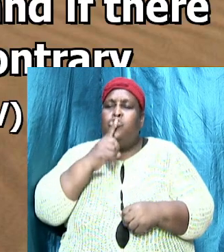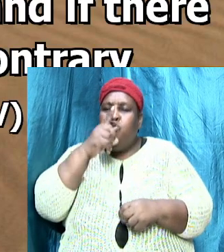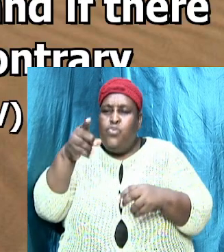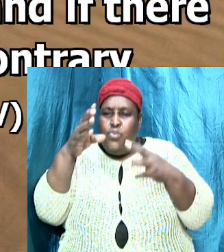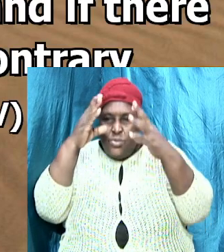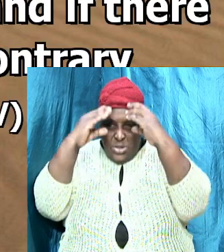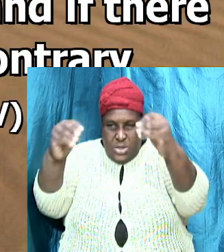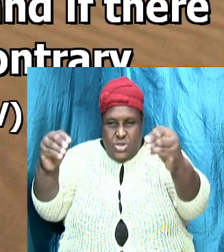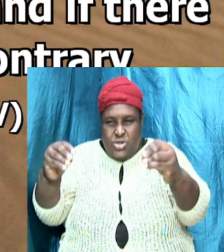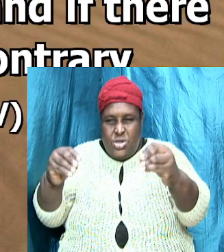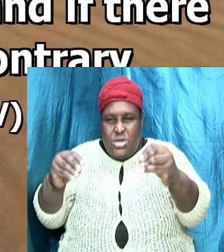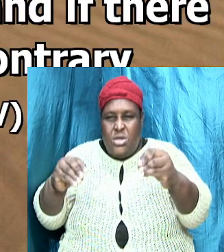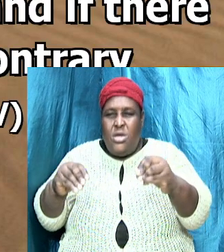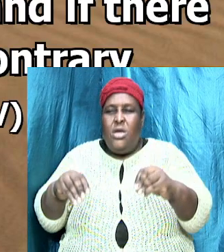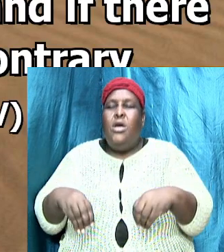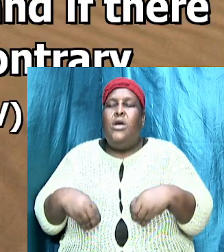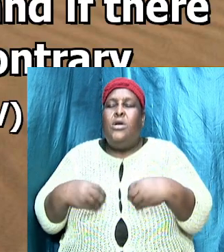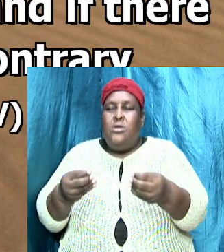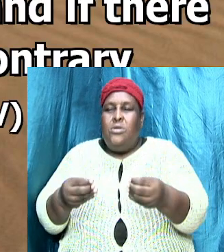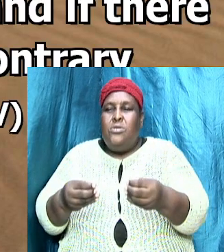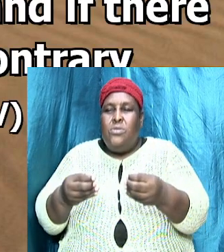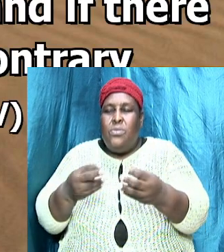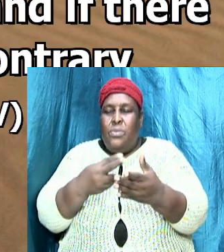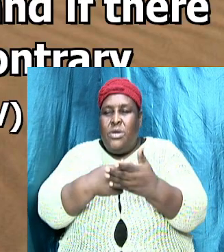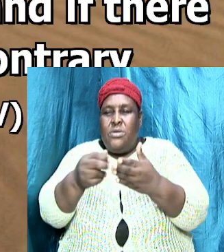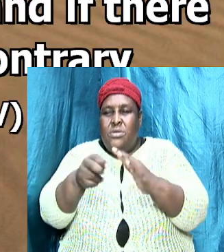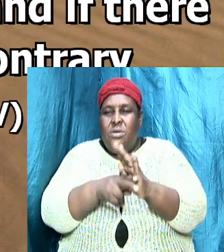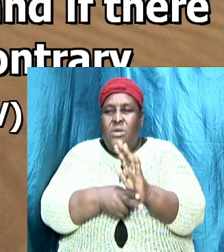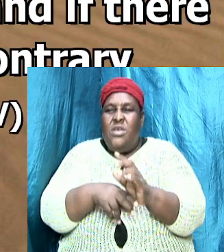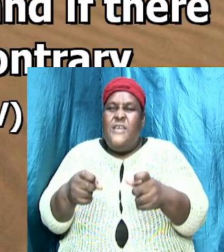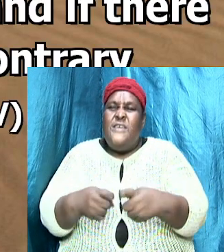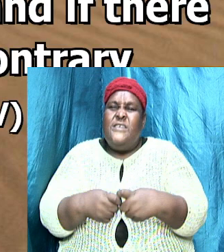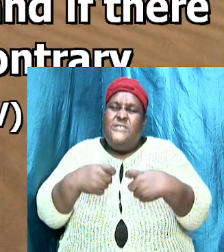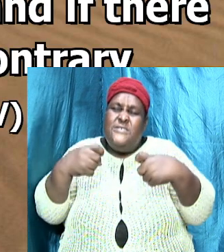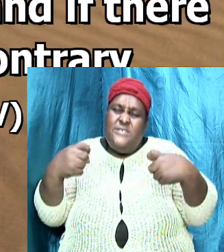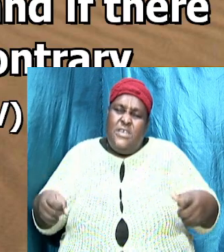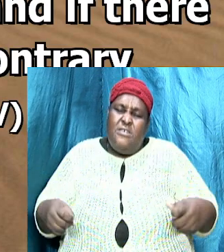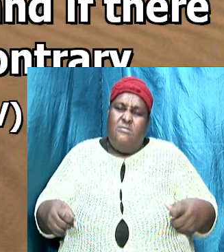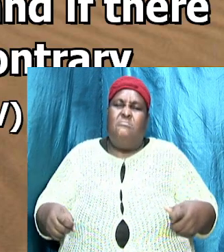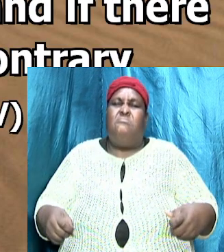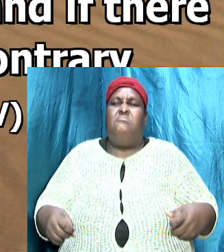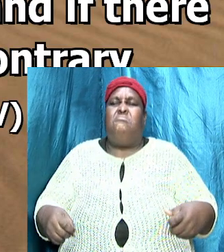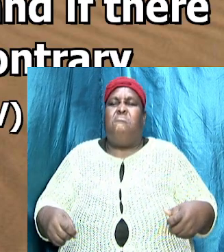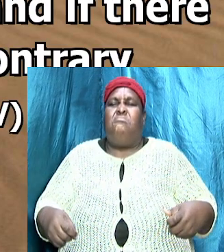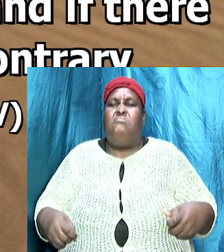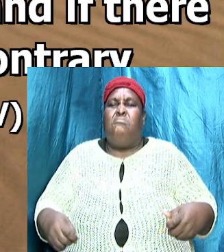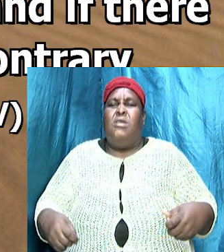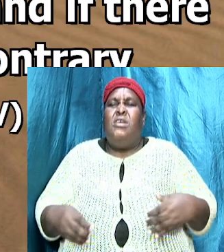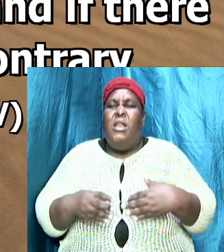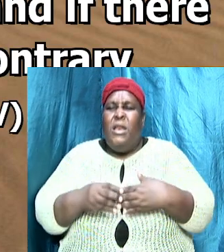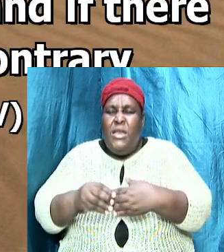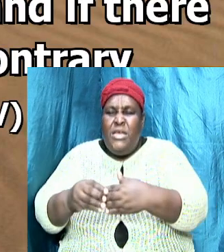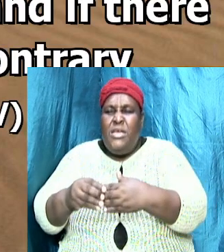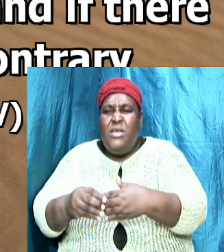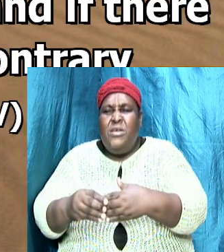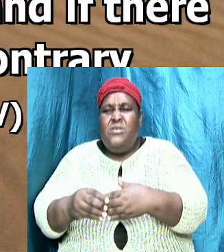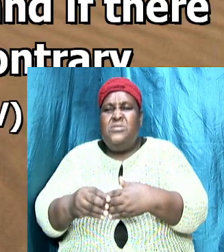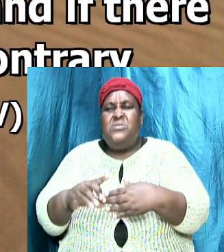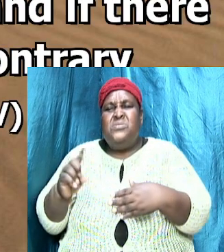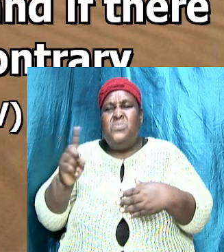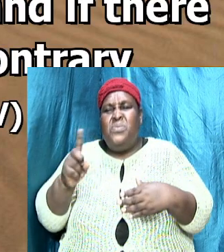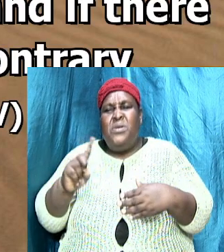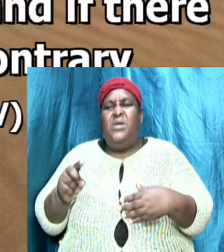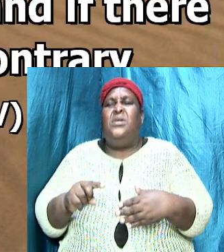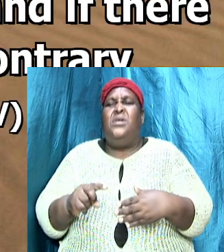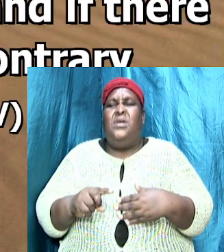sin flourishes where sound doctrine is opposed this is why I told